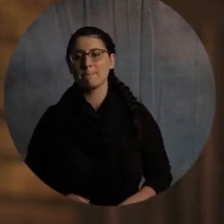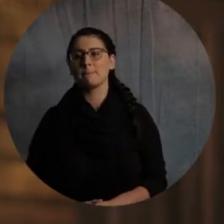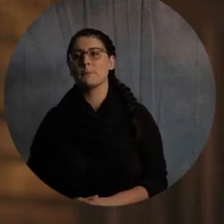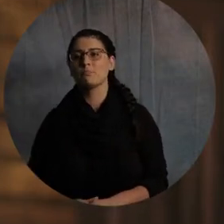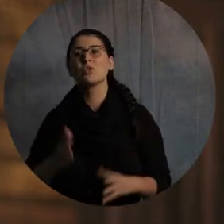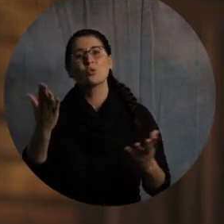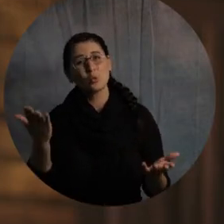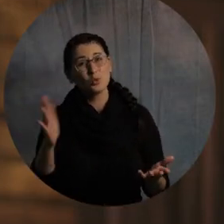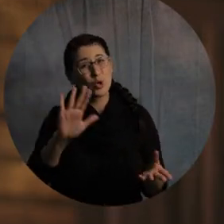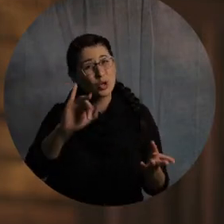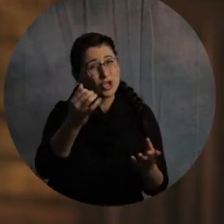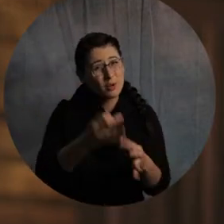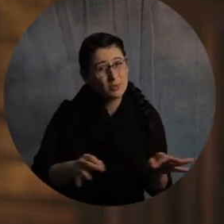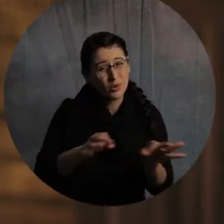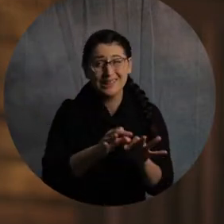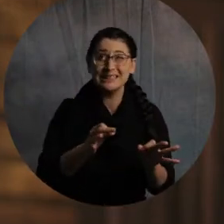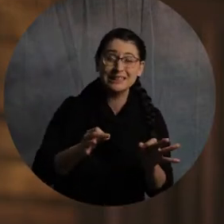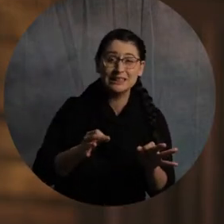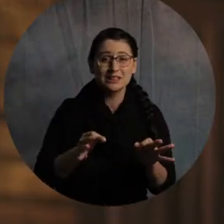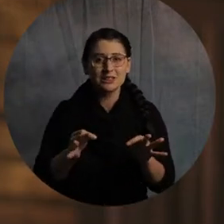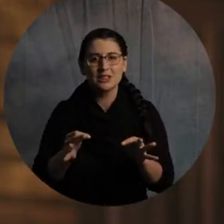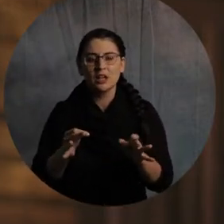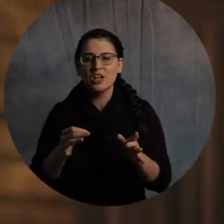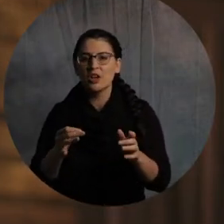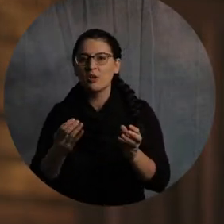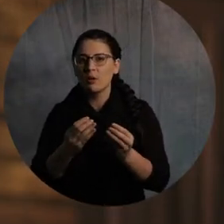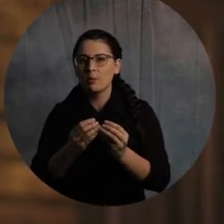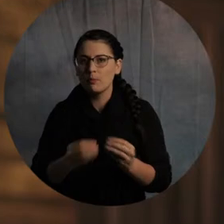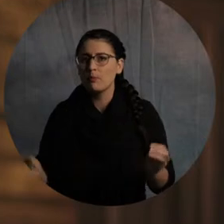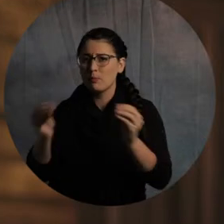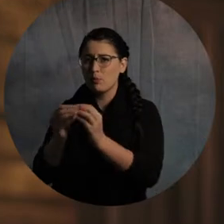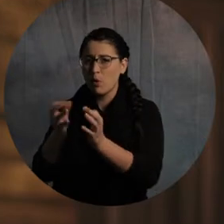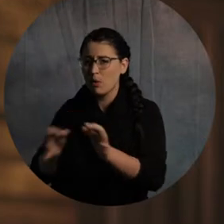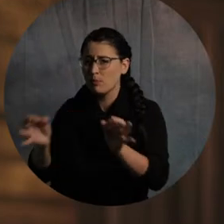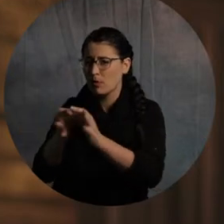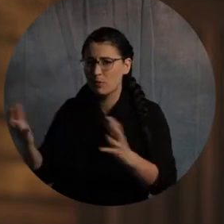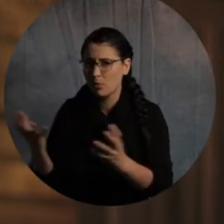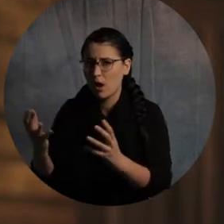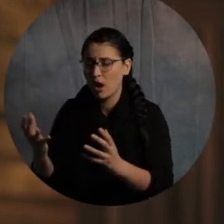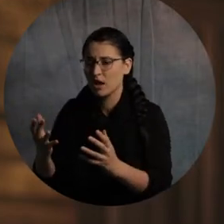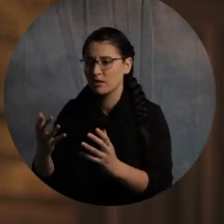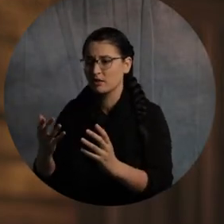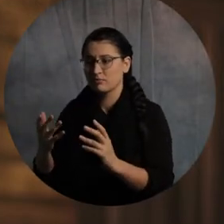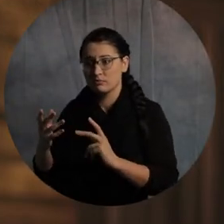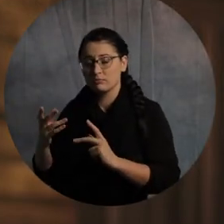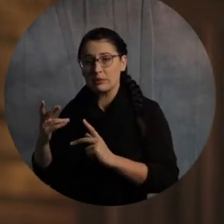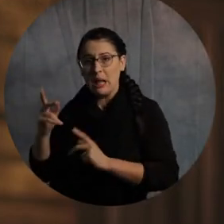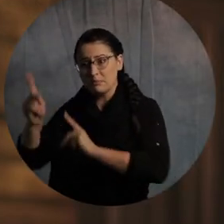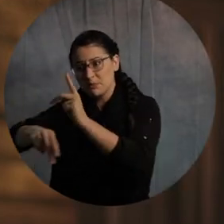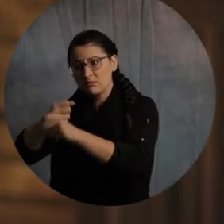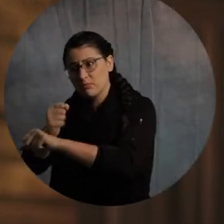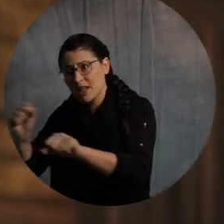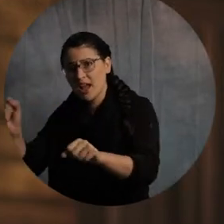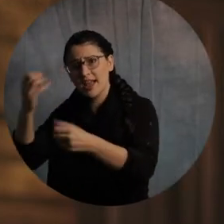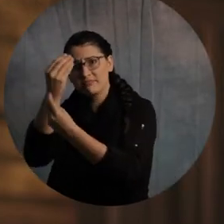going to die and go to hell? And Christ gave his life so that he wouldn't. And he's invited you